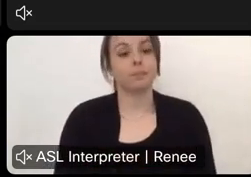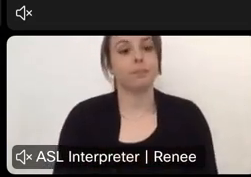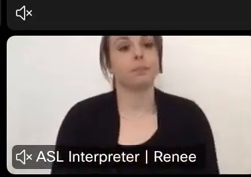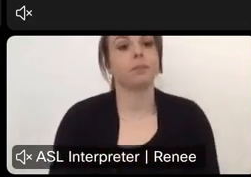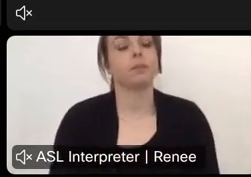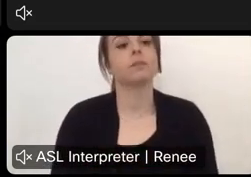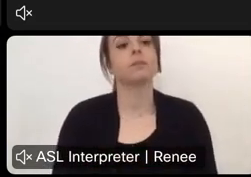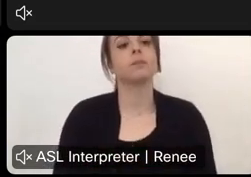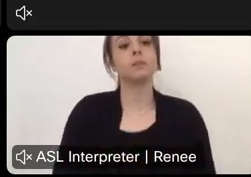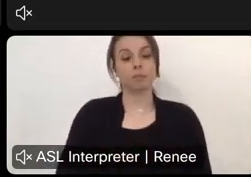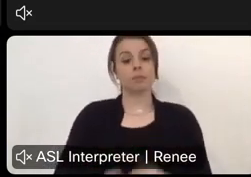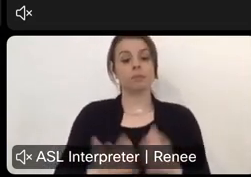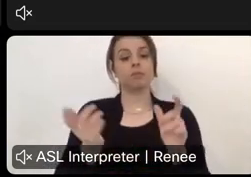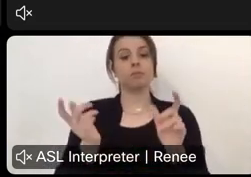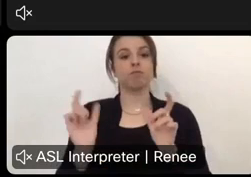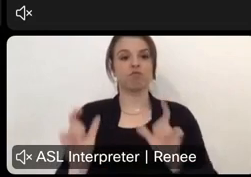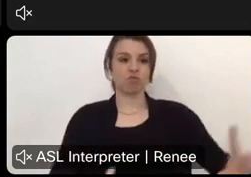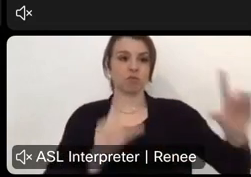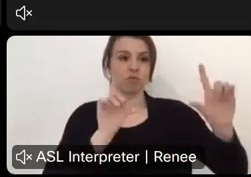my screen and get the PowerPoint set up.